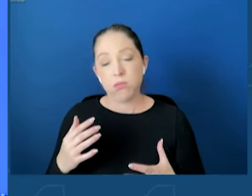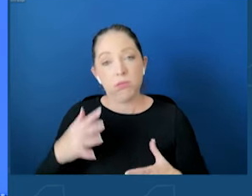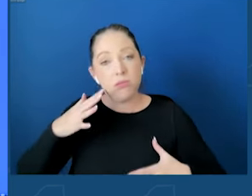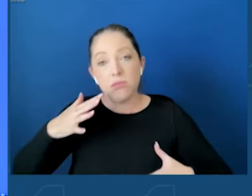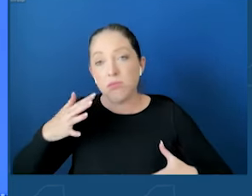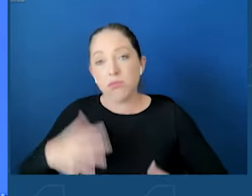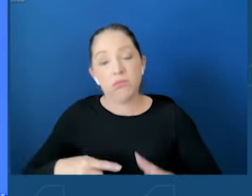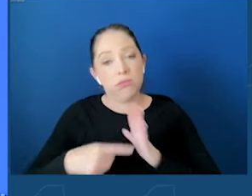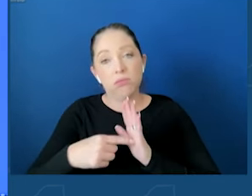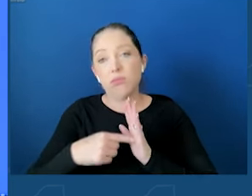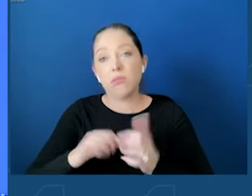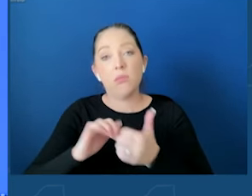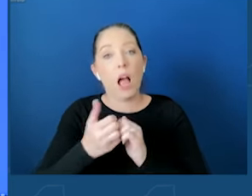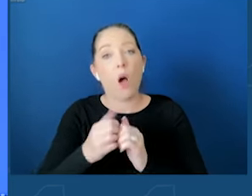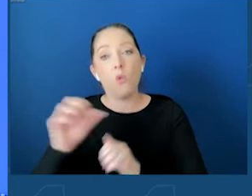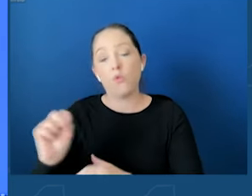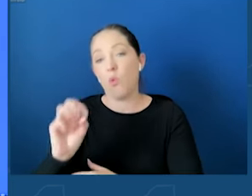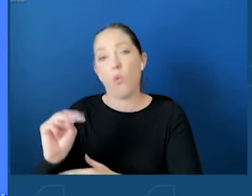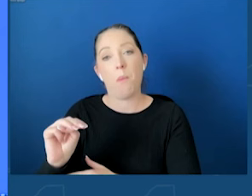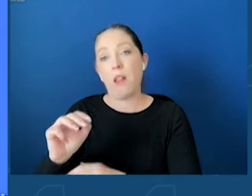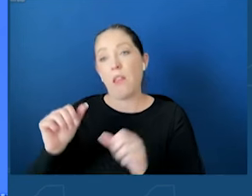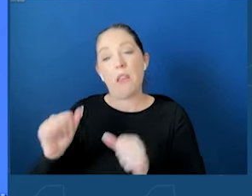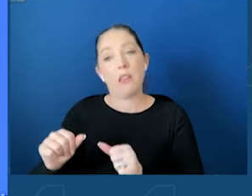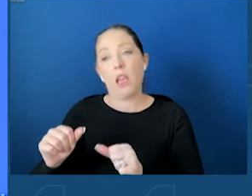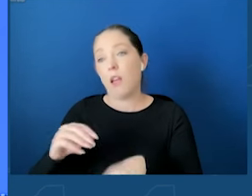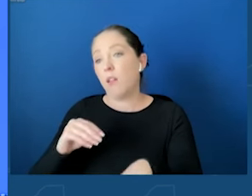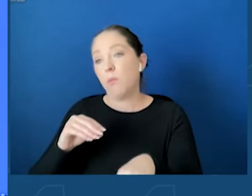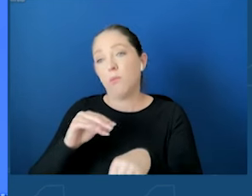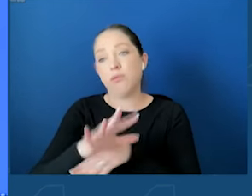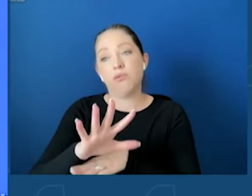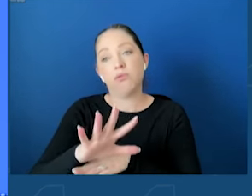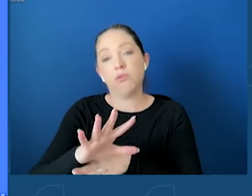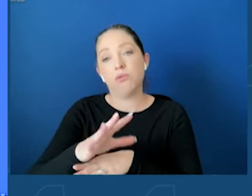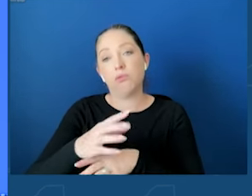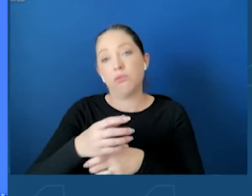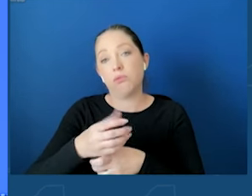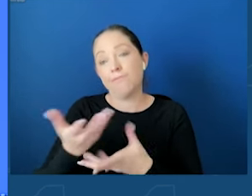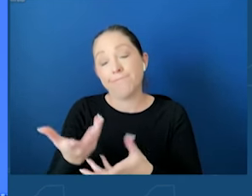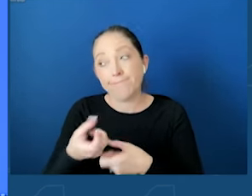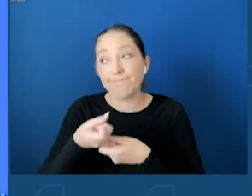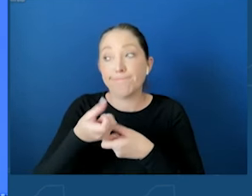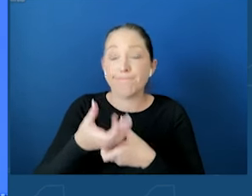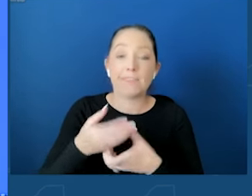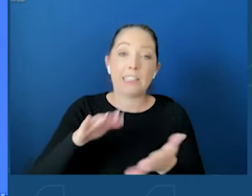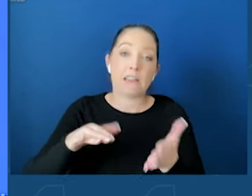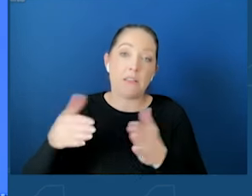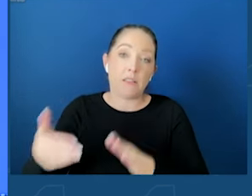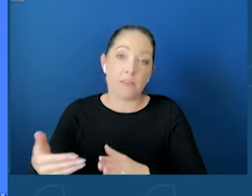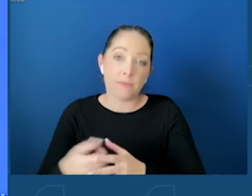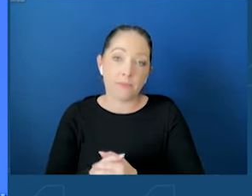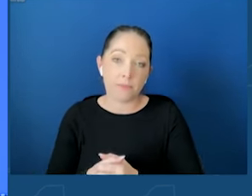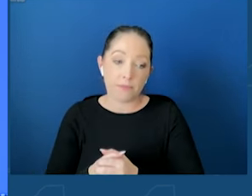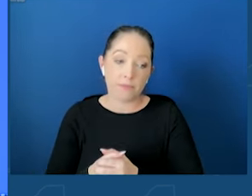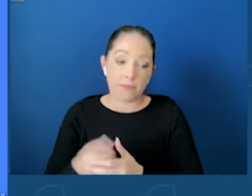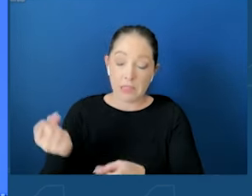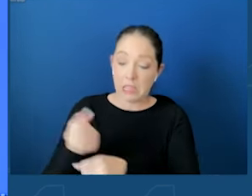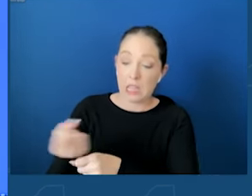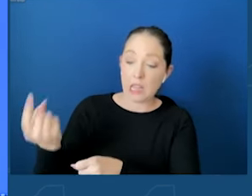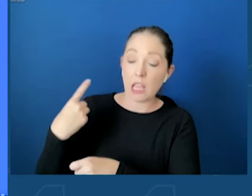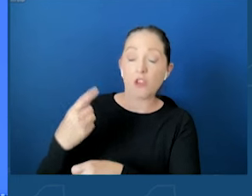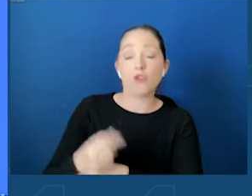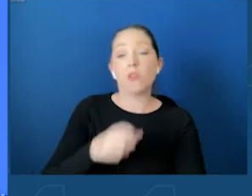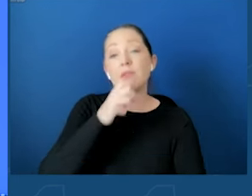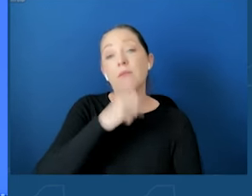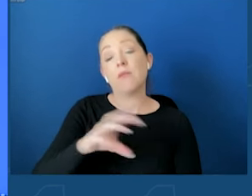can have deadly consequences for our youth. Last year, a 16-year-old New